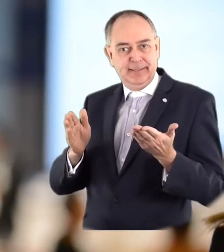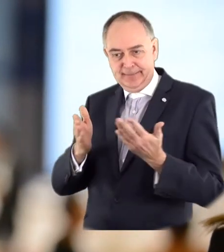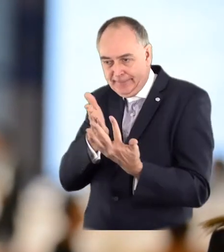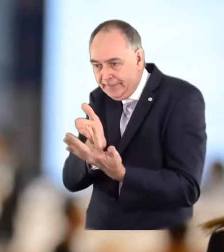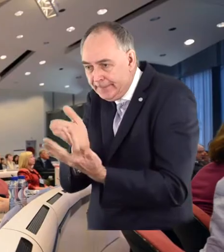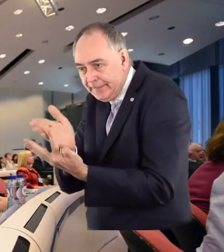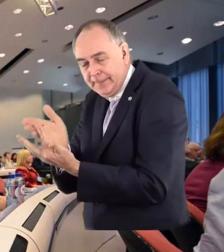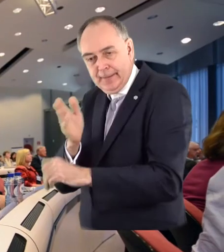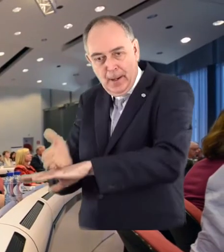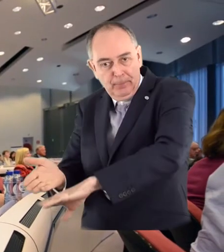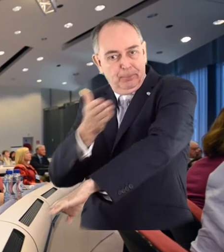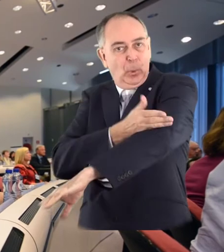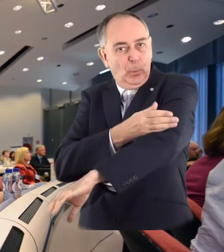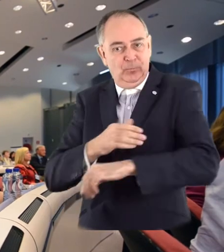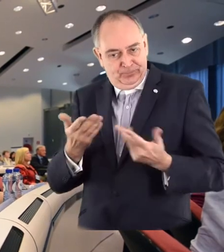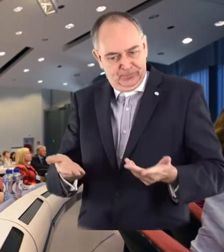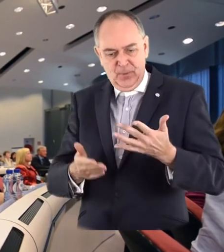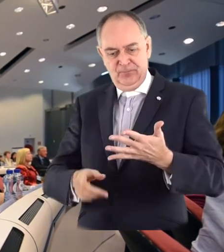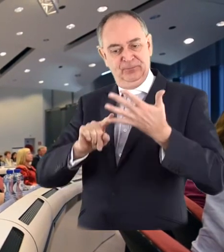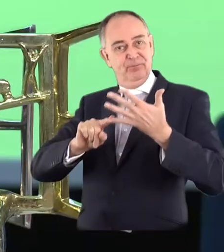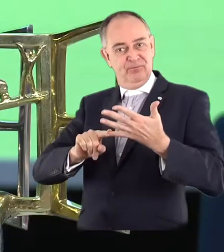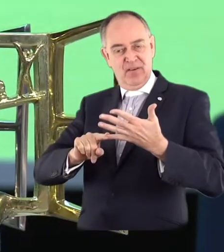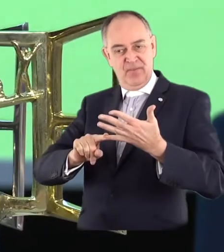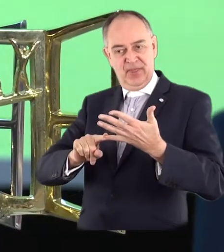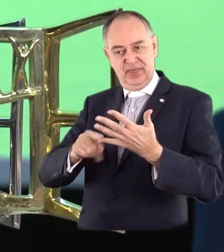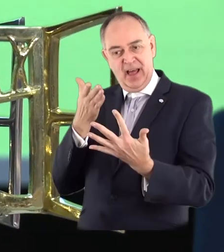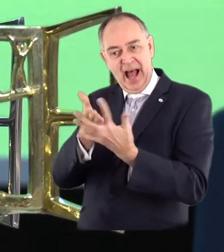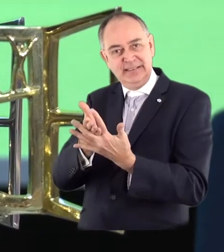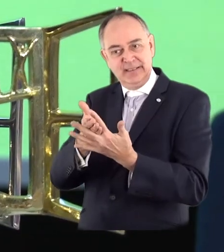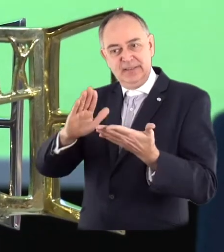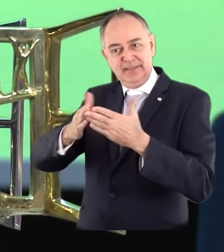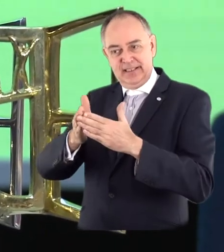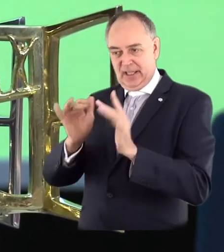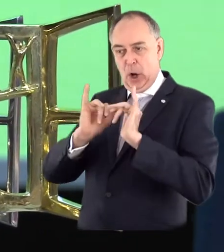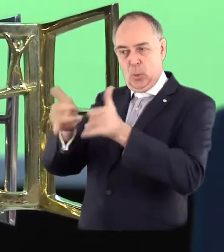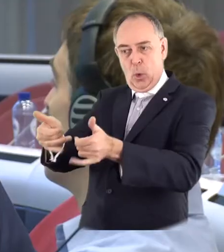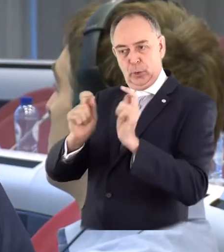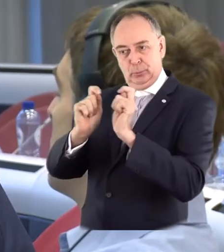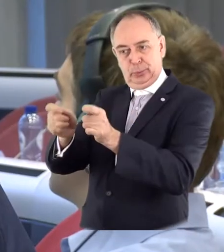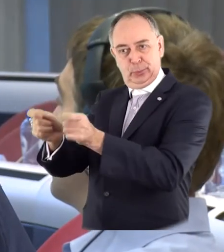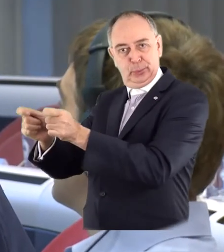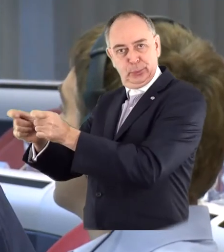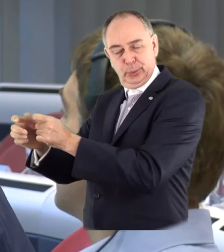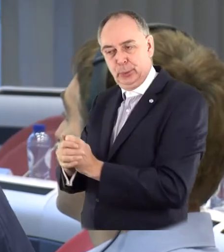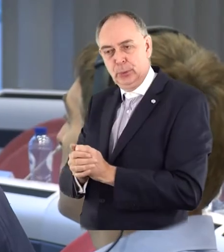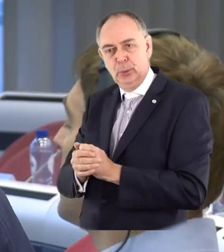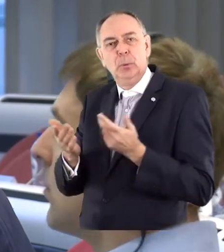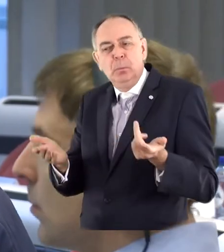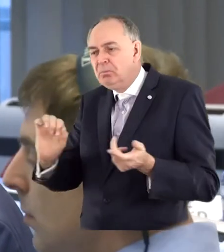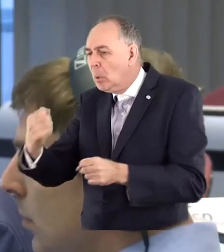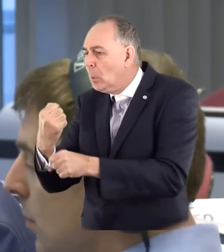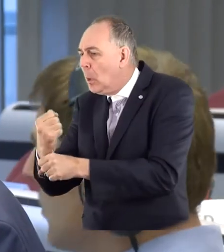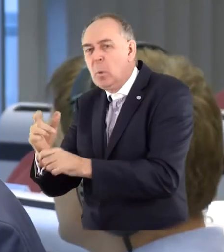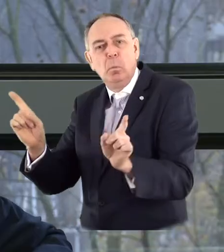the Access City Award, rewarding cities for their efforts to remove barriers in key aspects of everyday life.